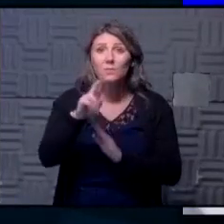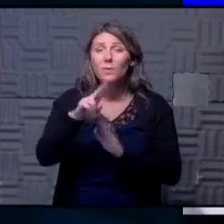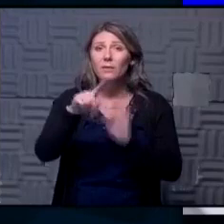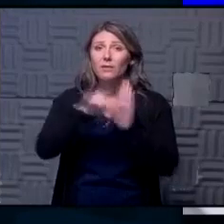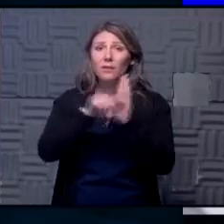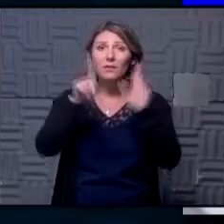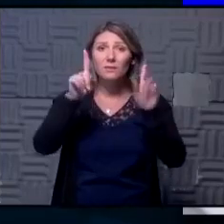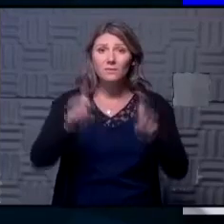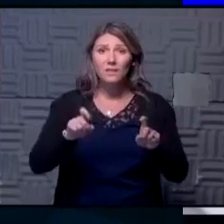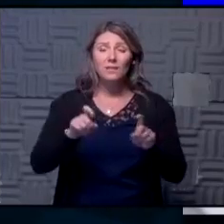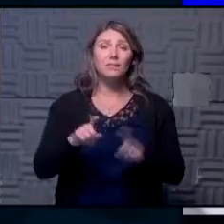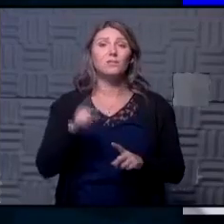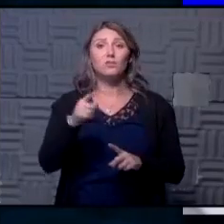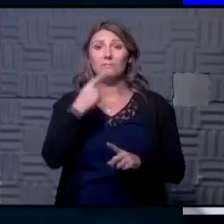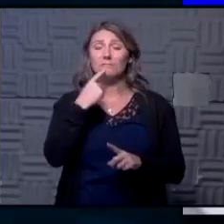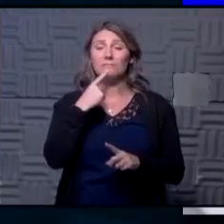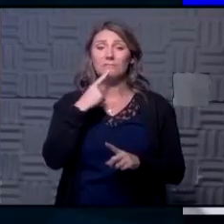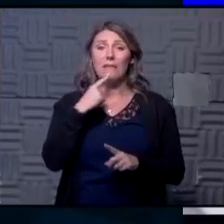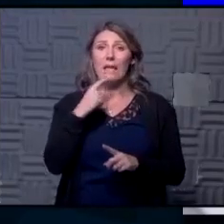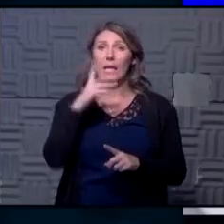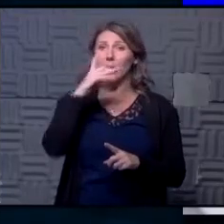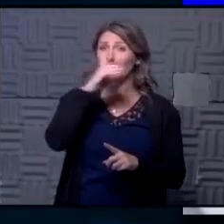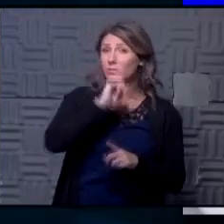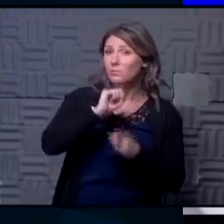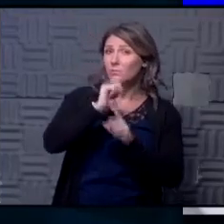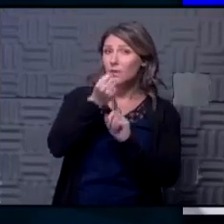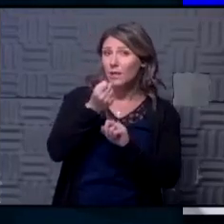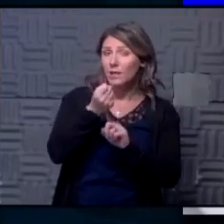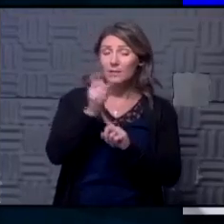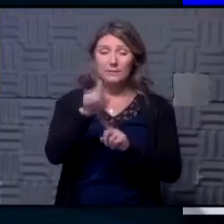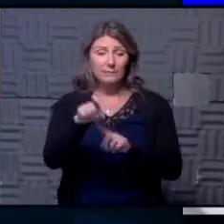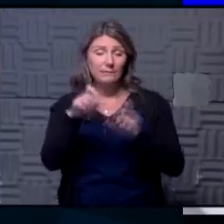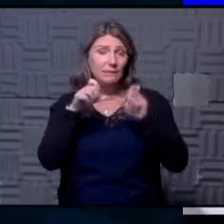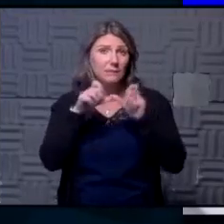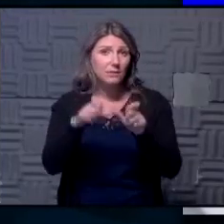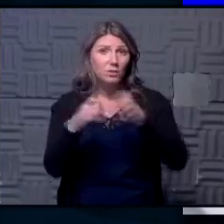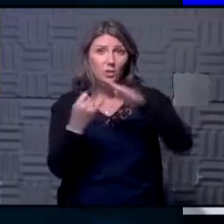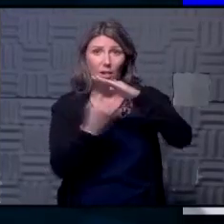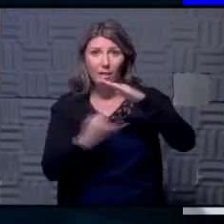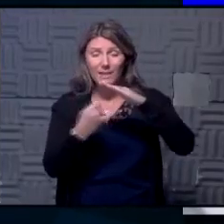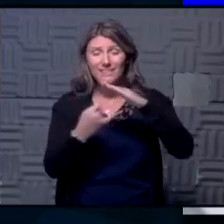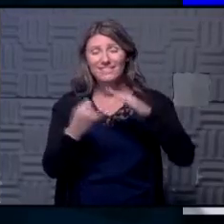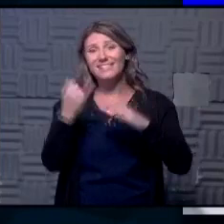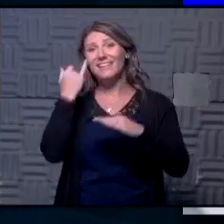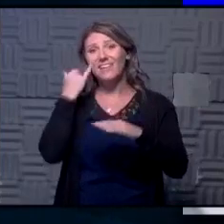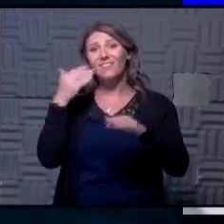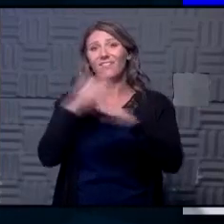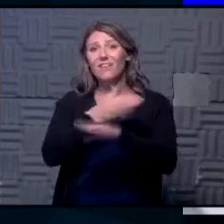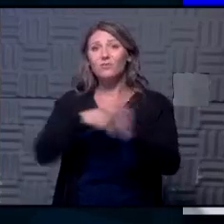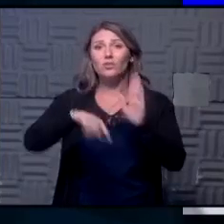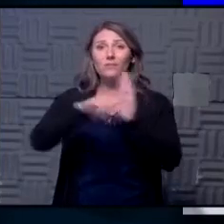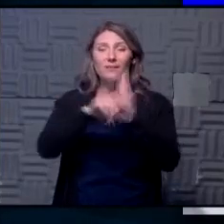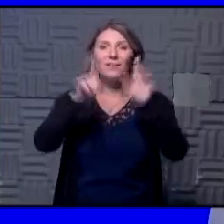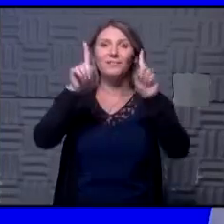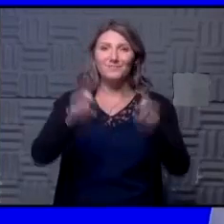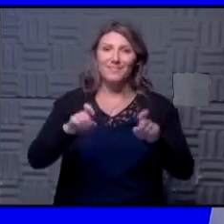she says presumptive case should they continue to isolate for 10 days even after a negative test